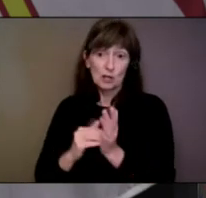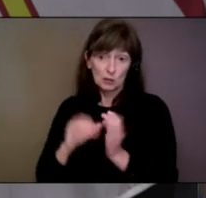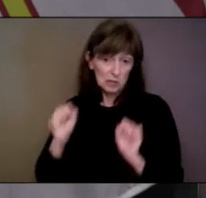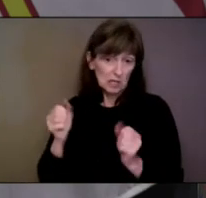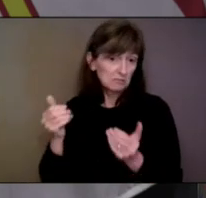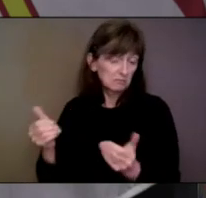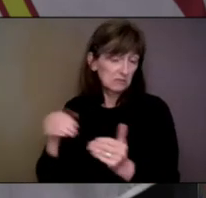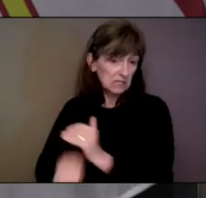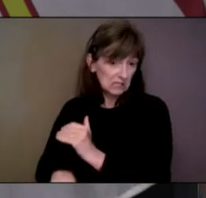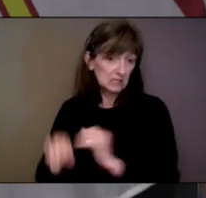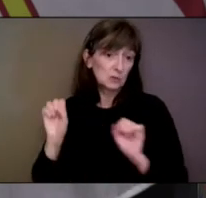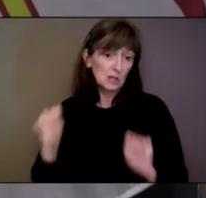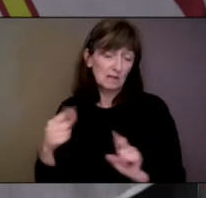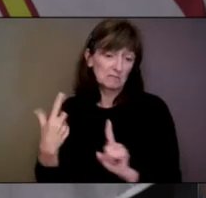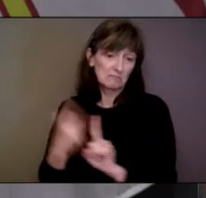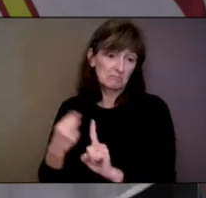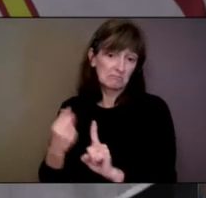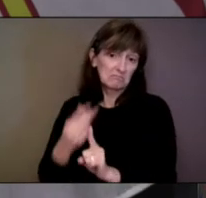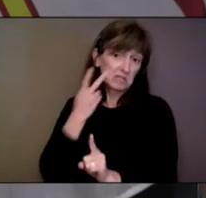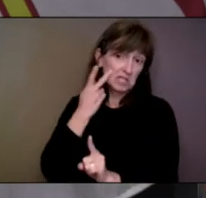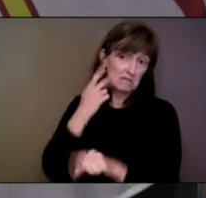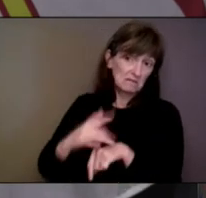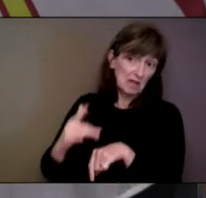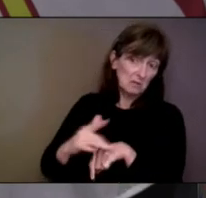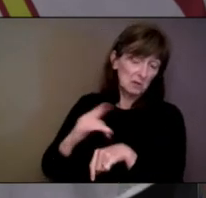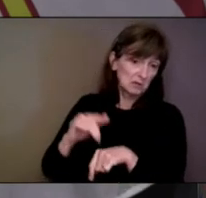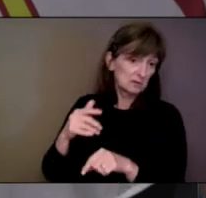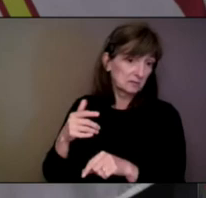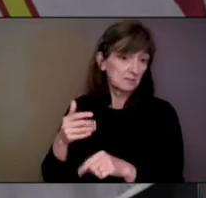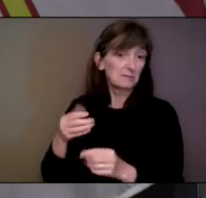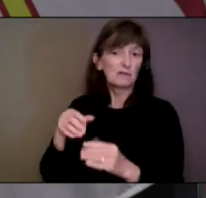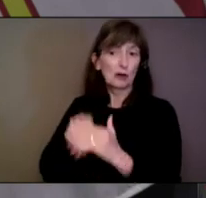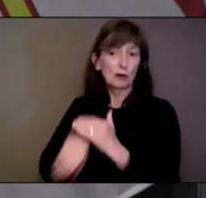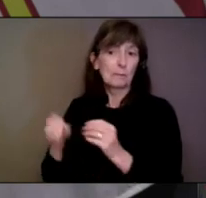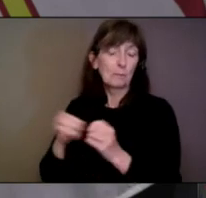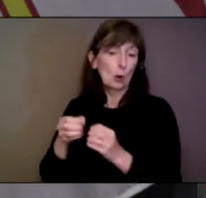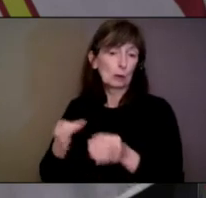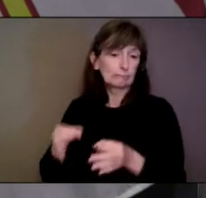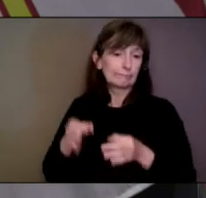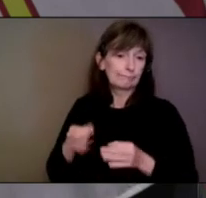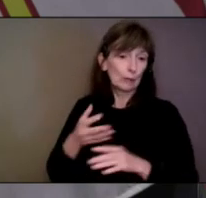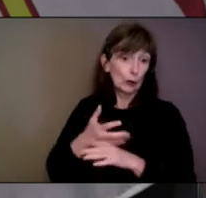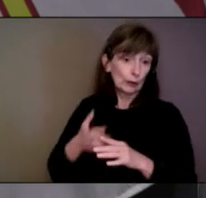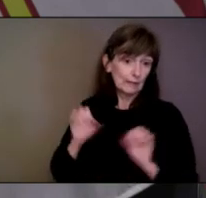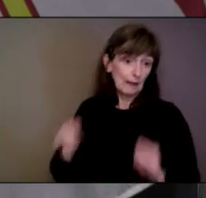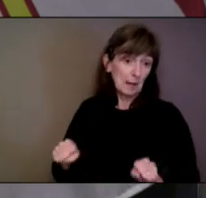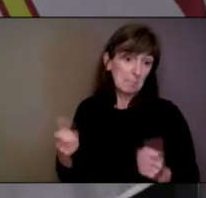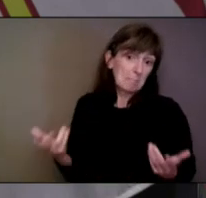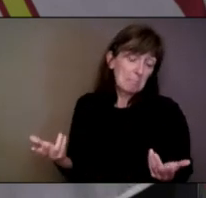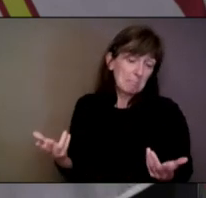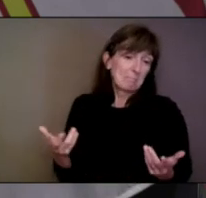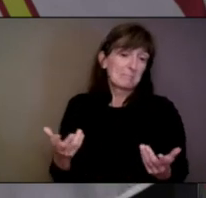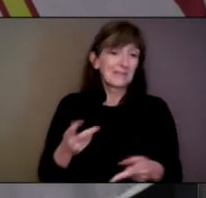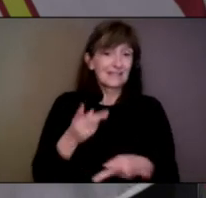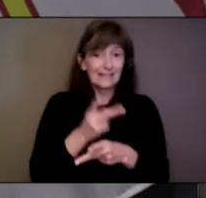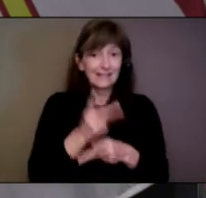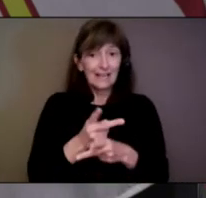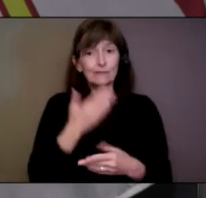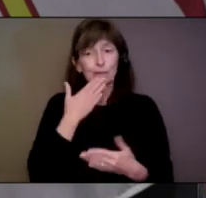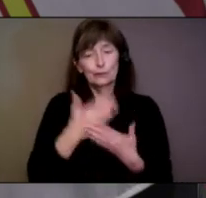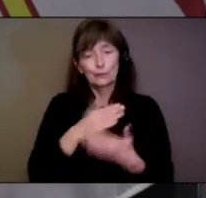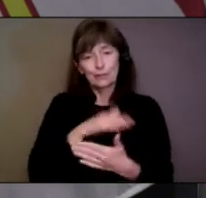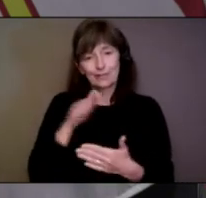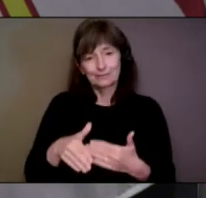see if they have a vaccine and may be able to get you in for an appointment as well. And take care and have a good weekend, everybody.